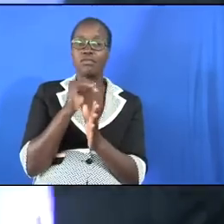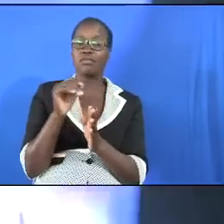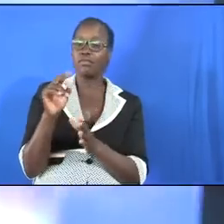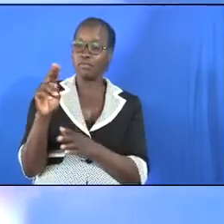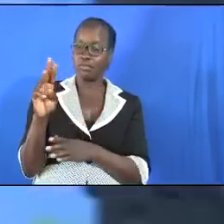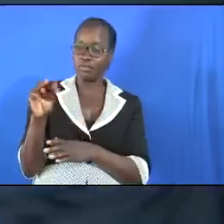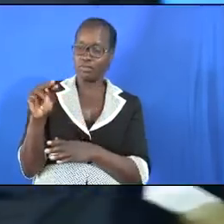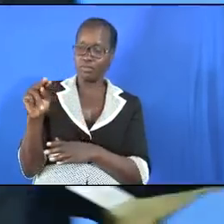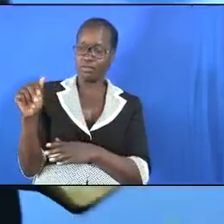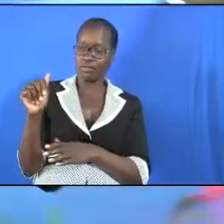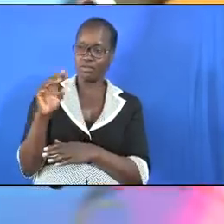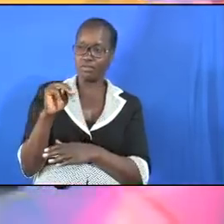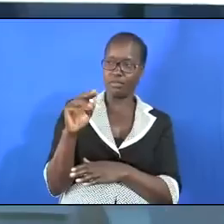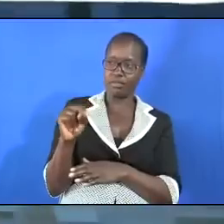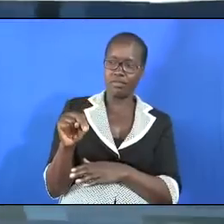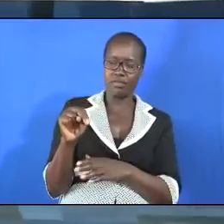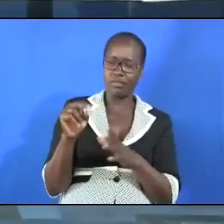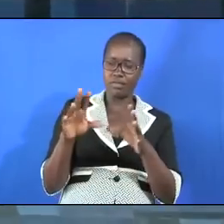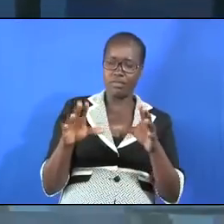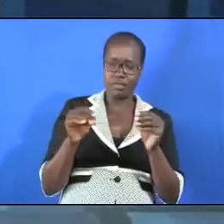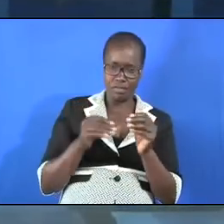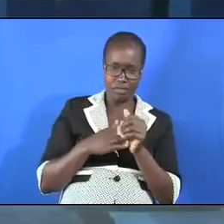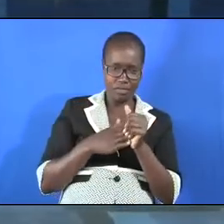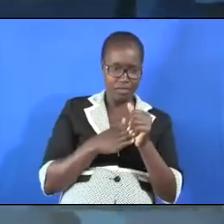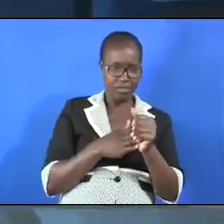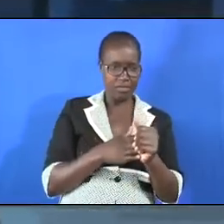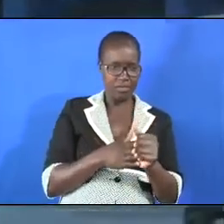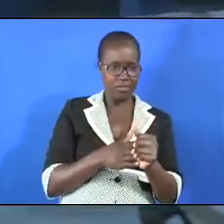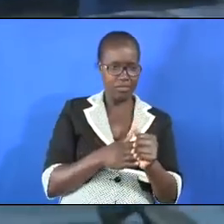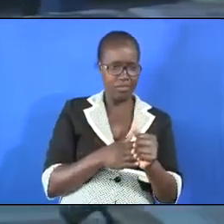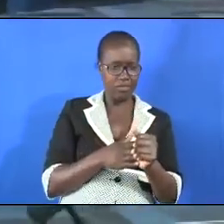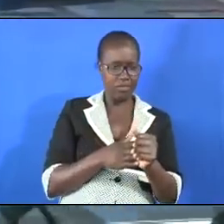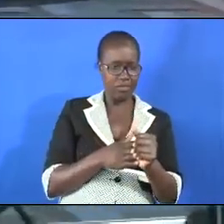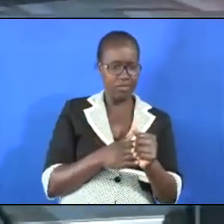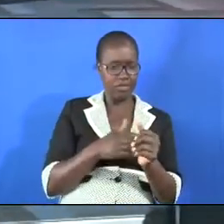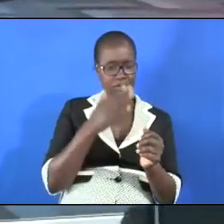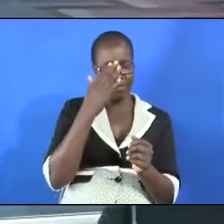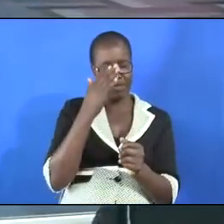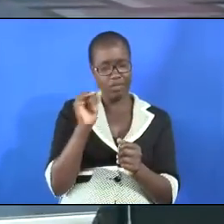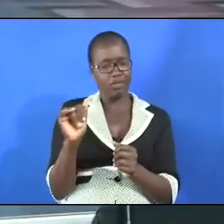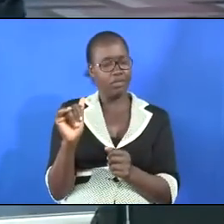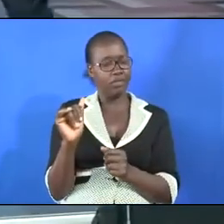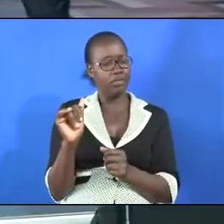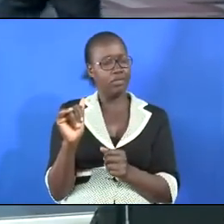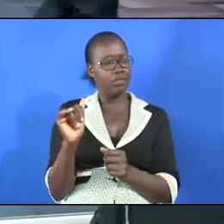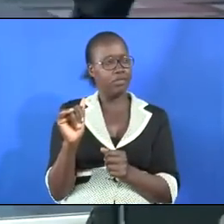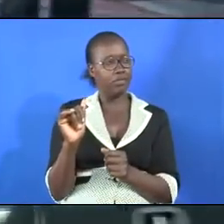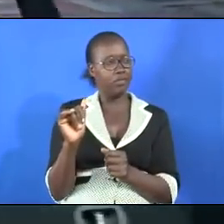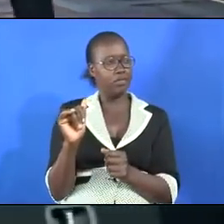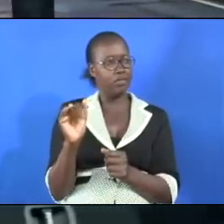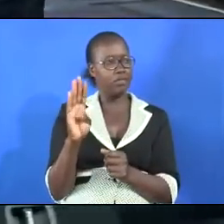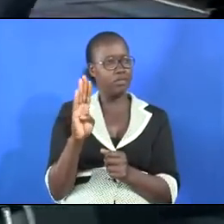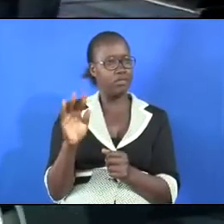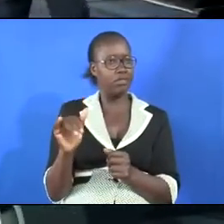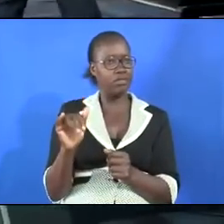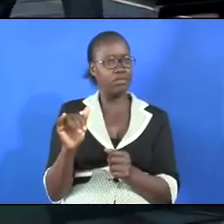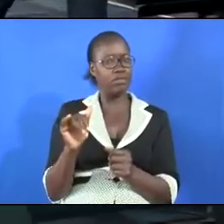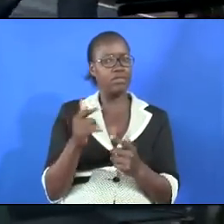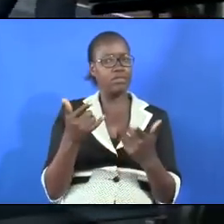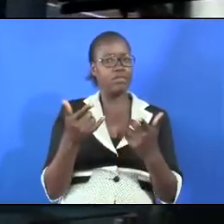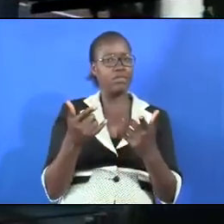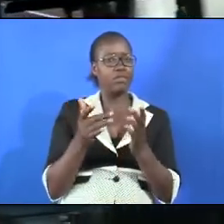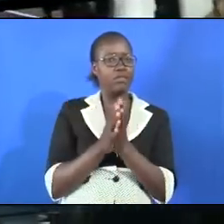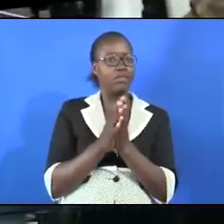guided by the girl he accepts to be guided by he accepts to be guided by his